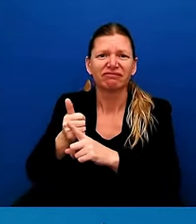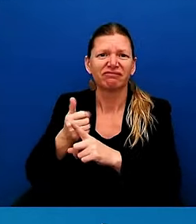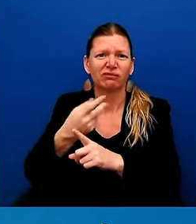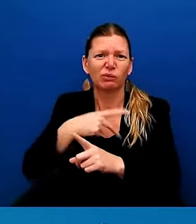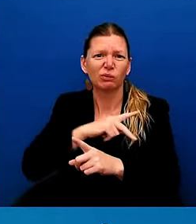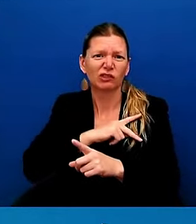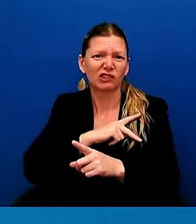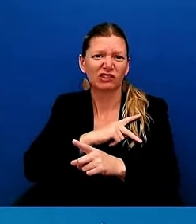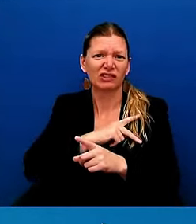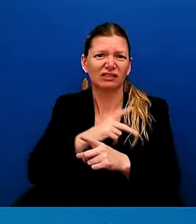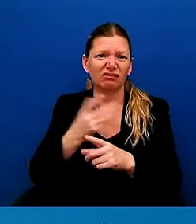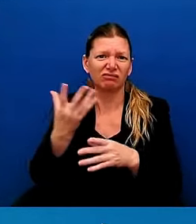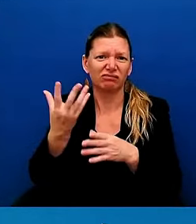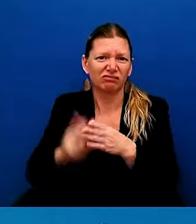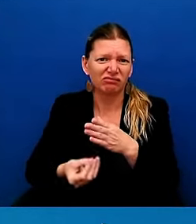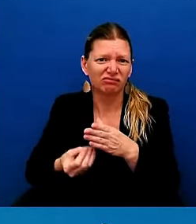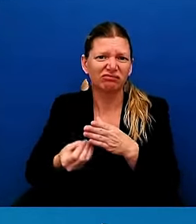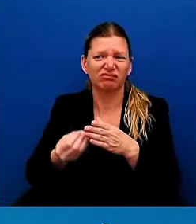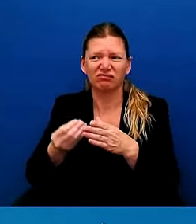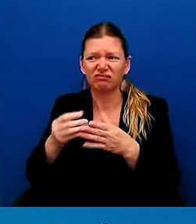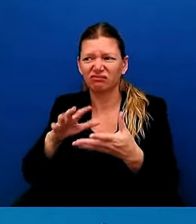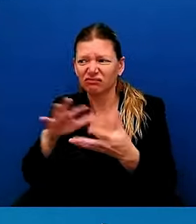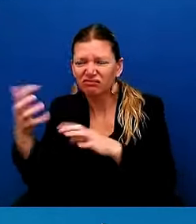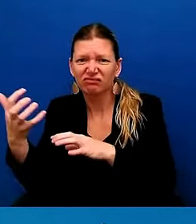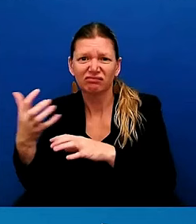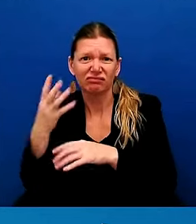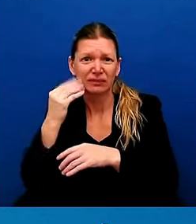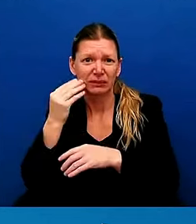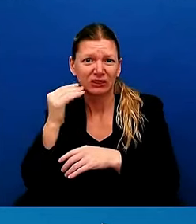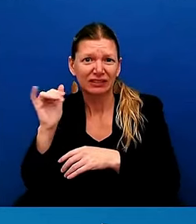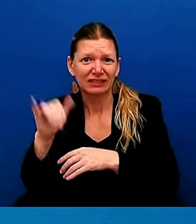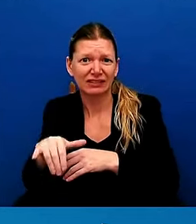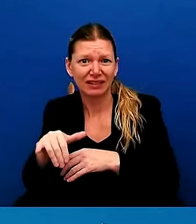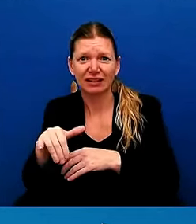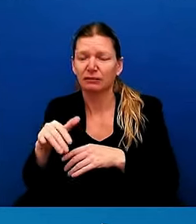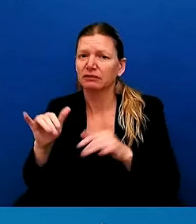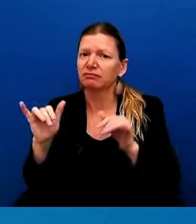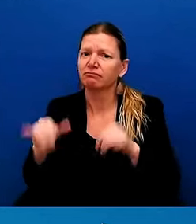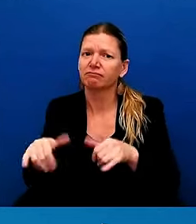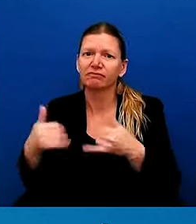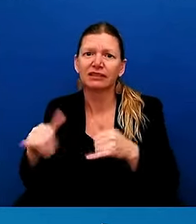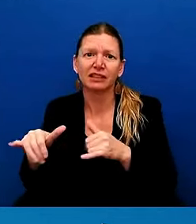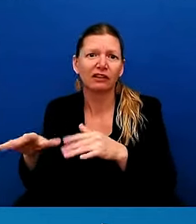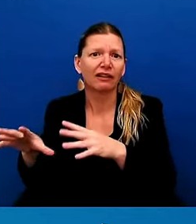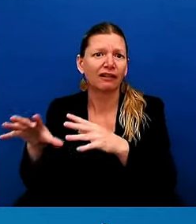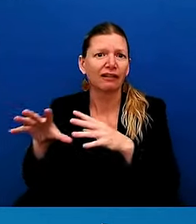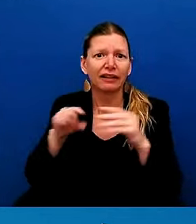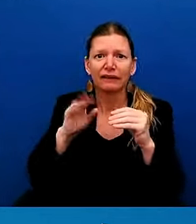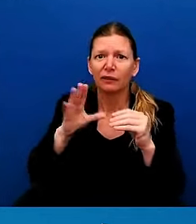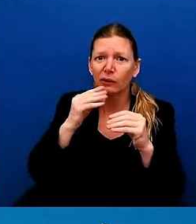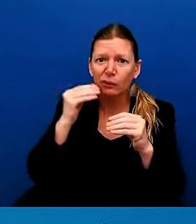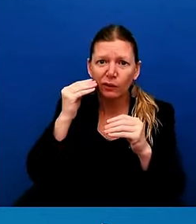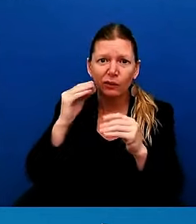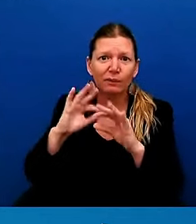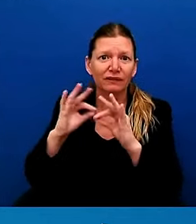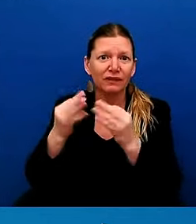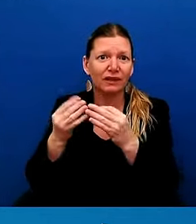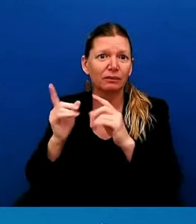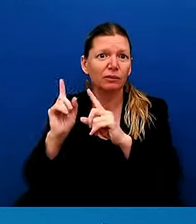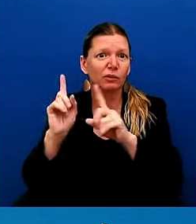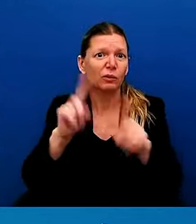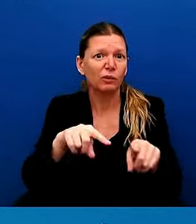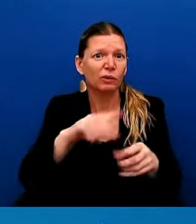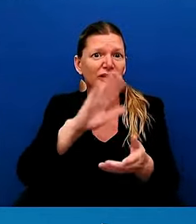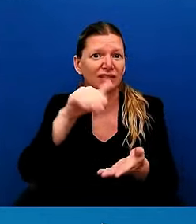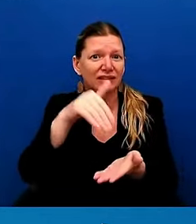devastation. And yet they leave their home, leave their family to go to centers like where I